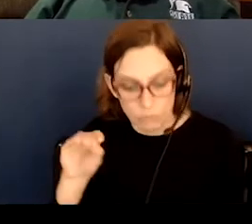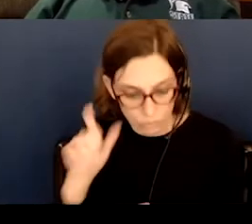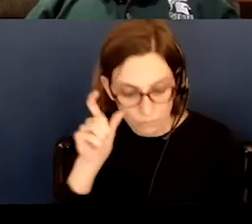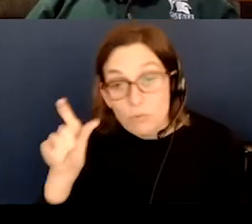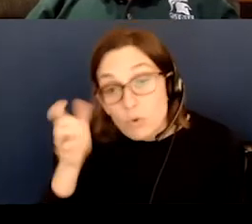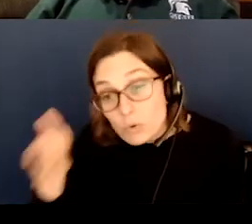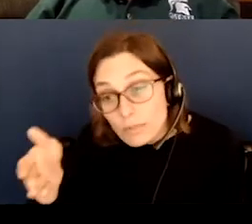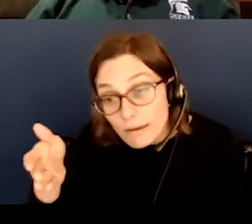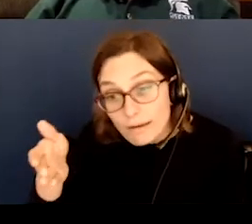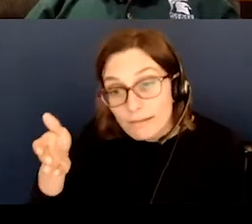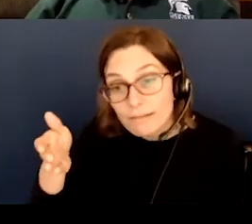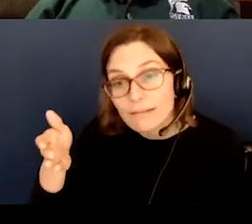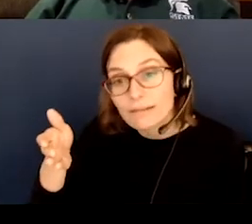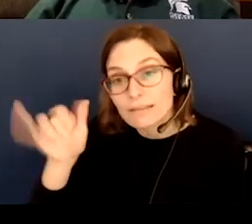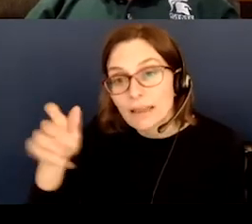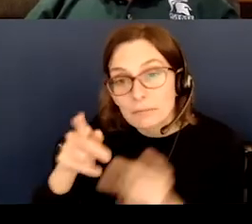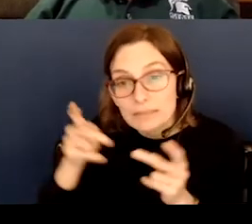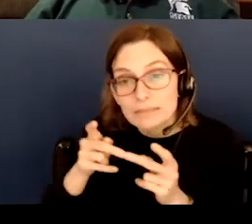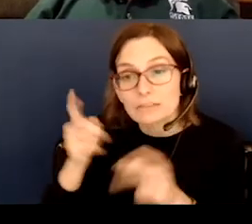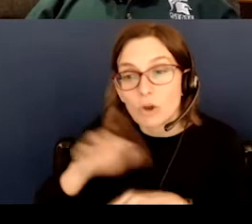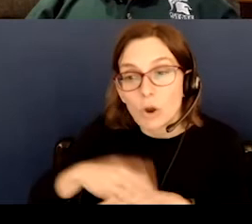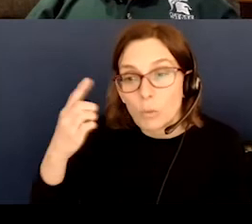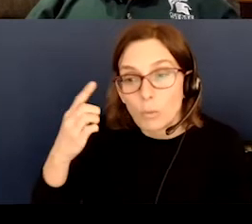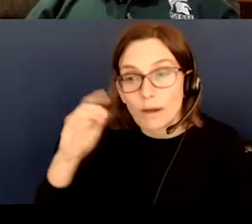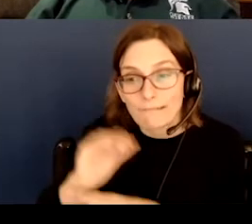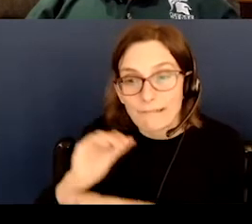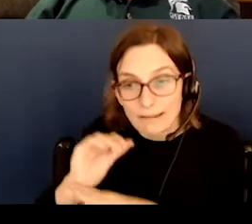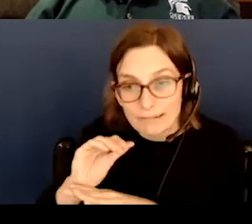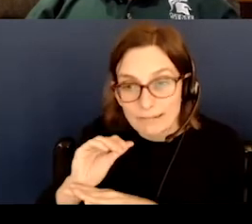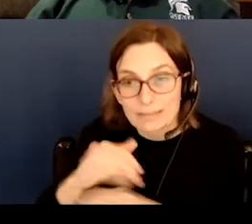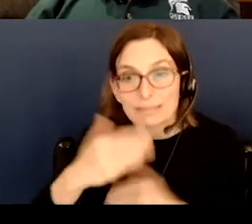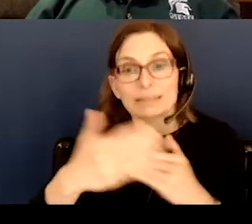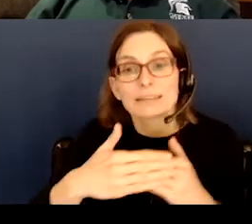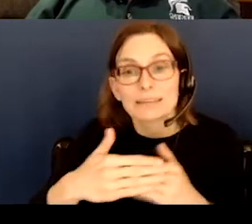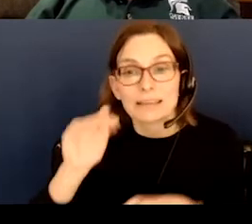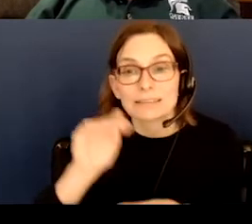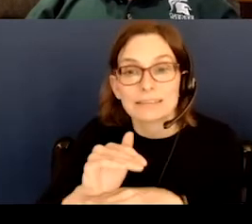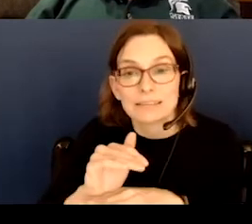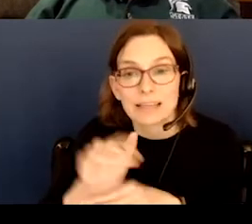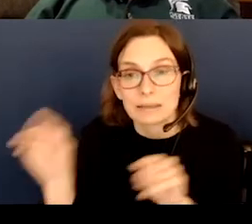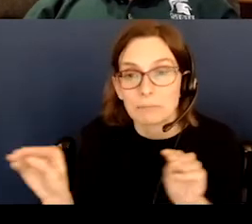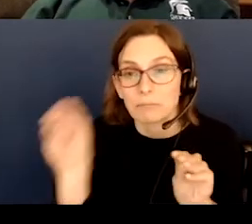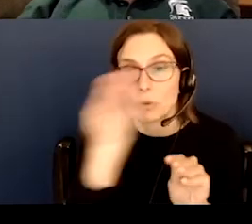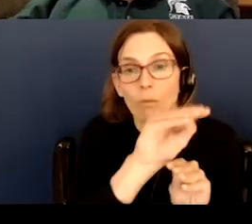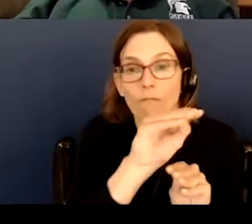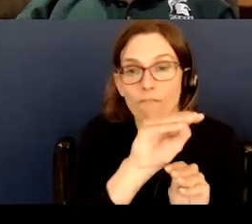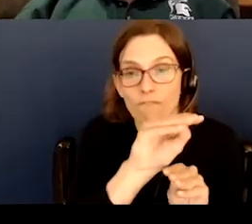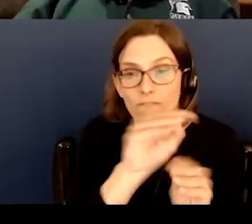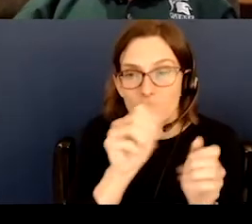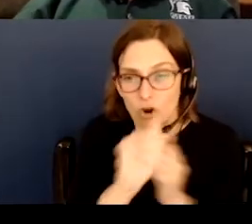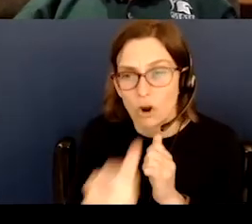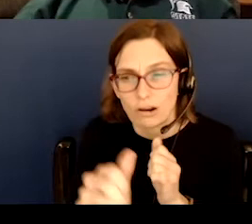in this position here on one night, by the next night, it will have moved about that far. That is a